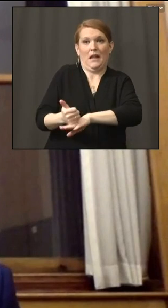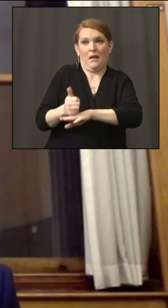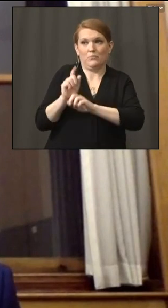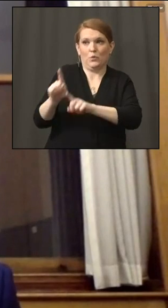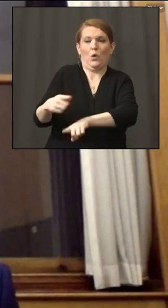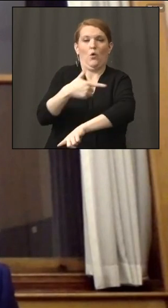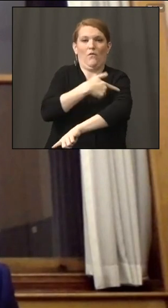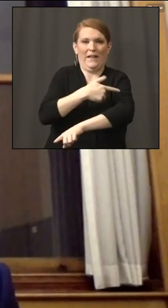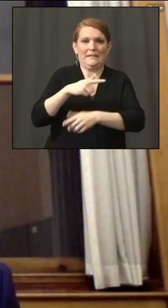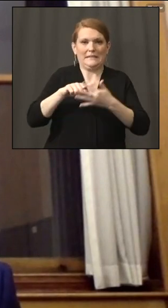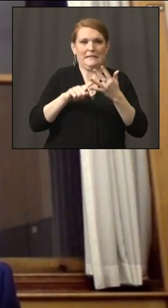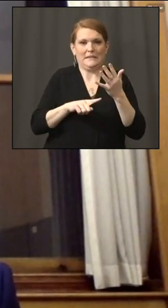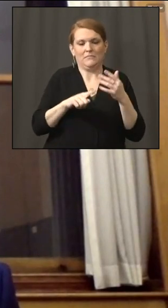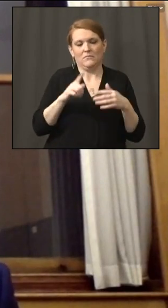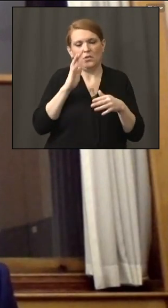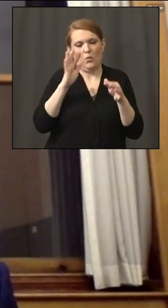and when.